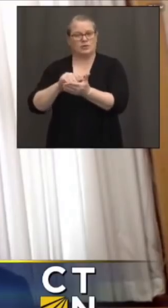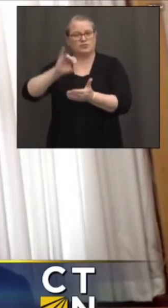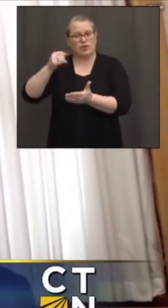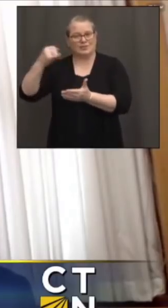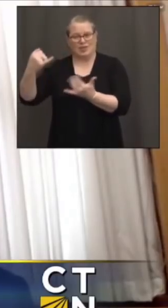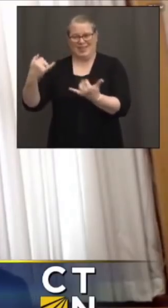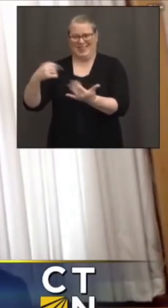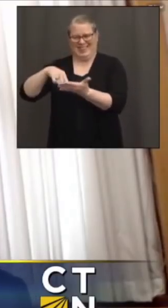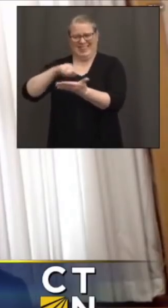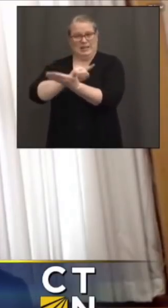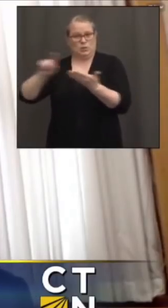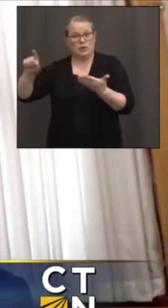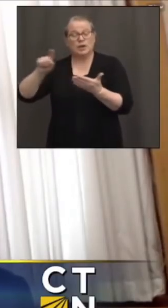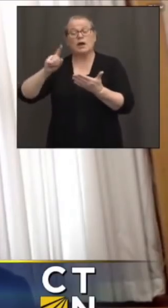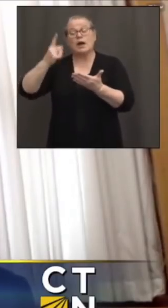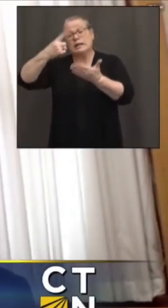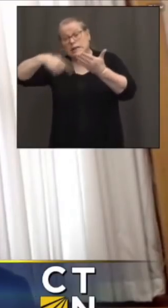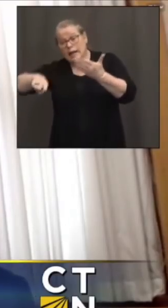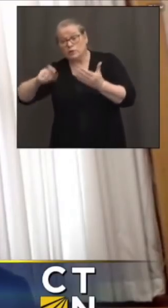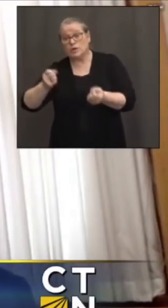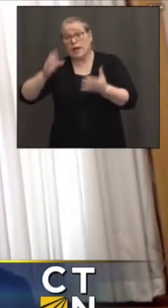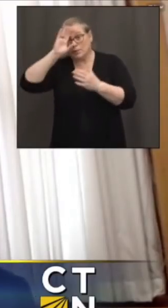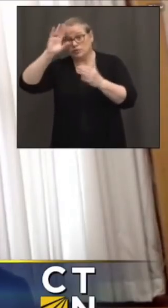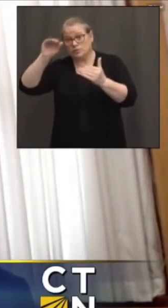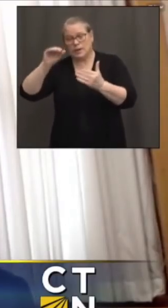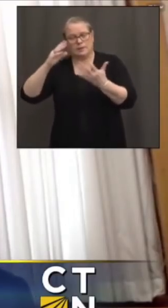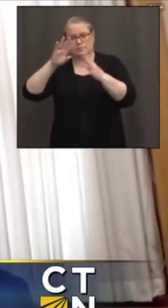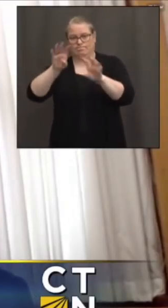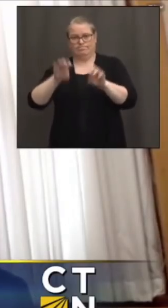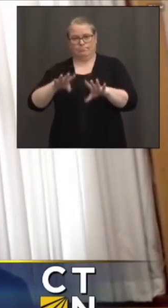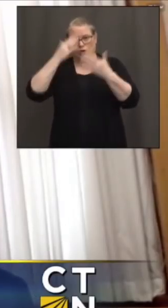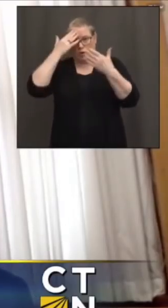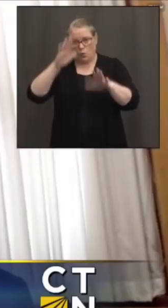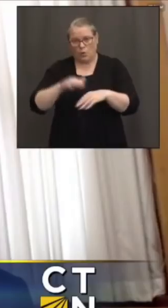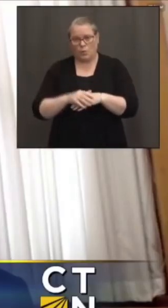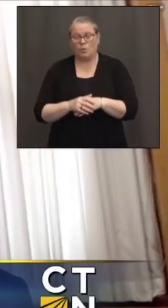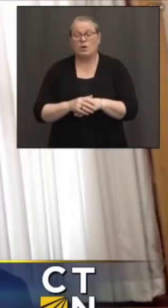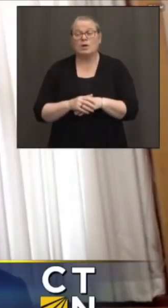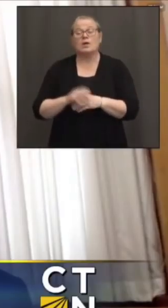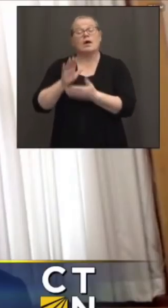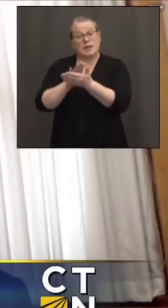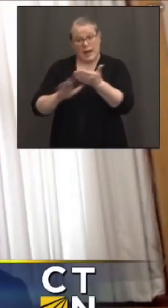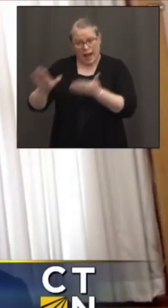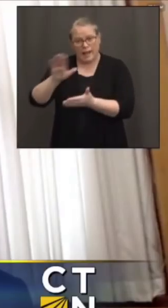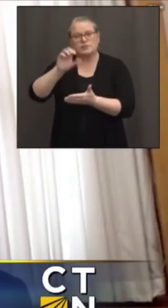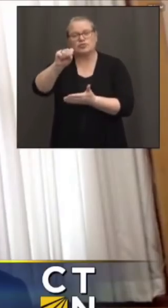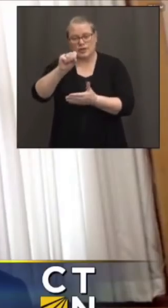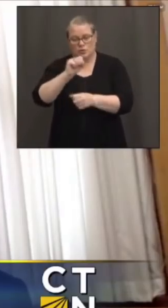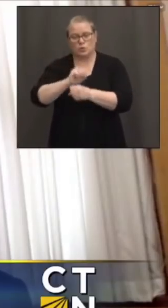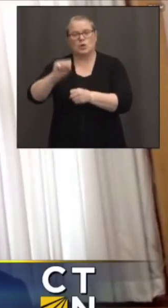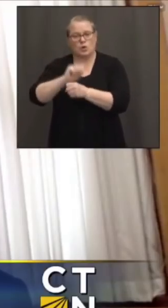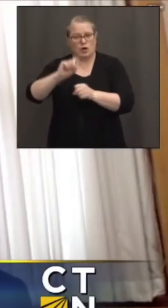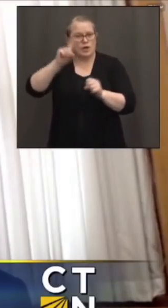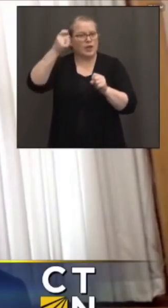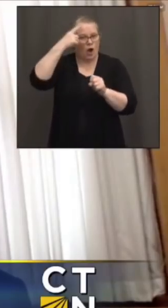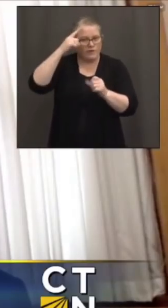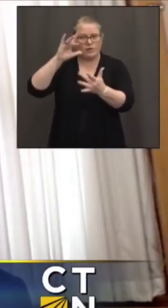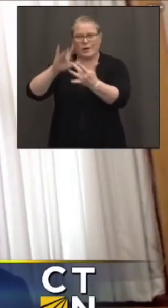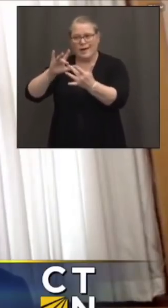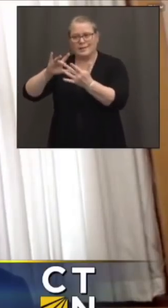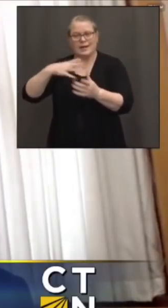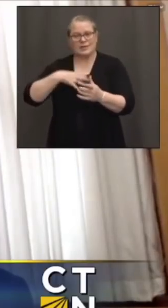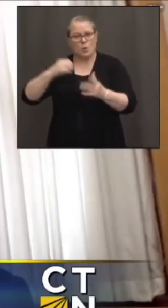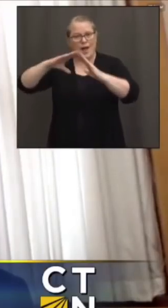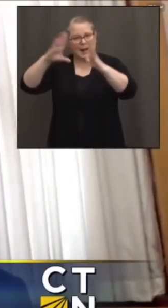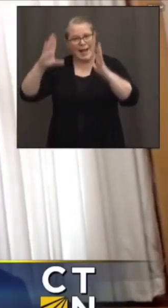what we should expect for next week. And with regards to the colleges, yes, we are working. The governor has been in discussions with the White House and